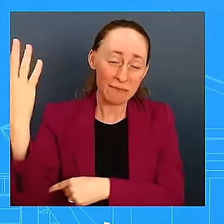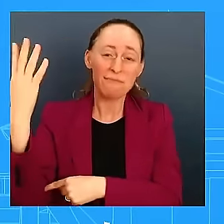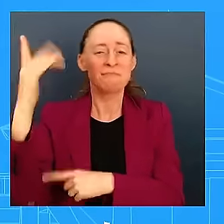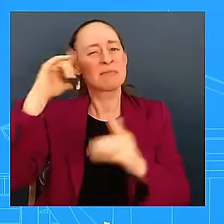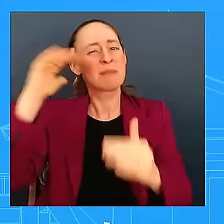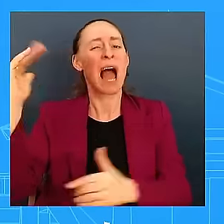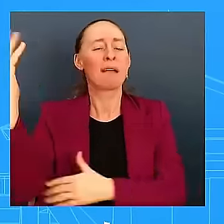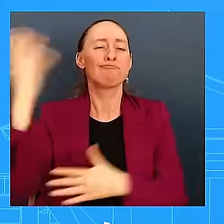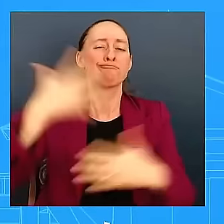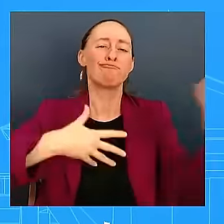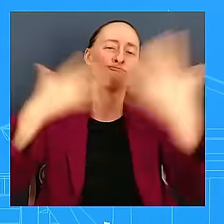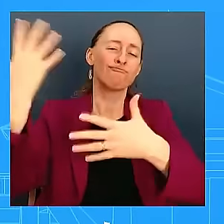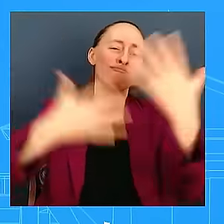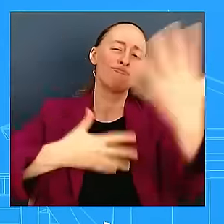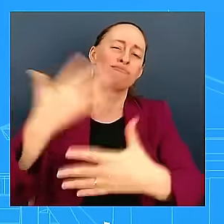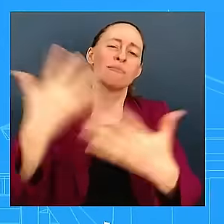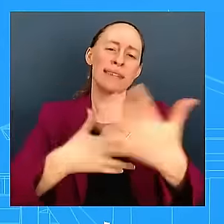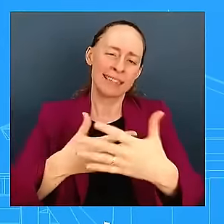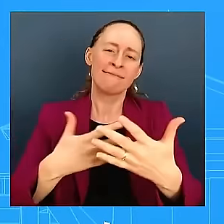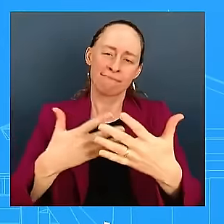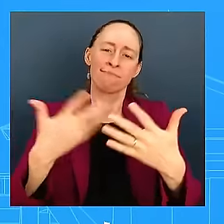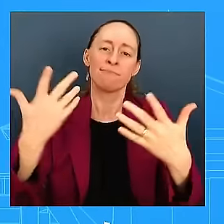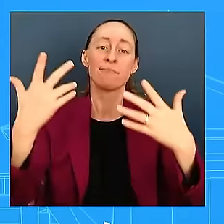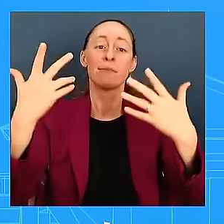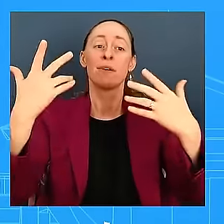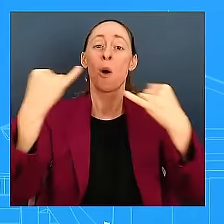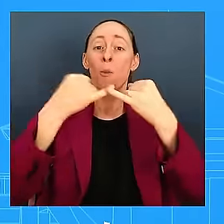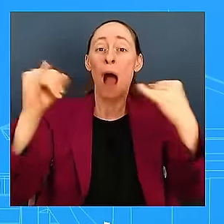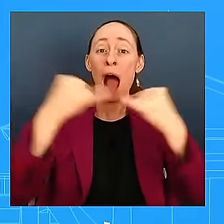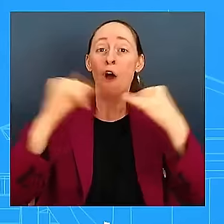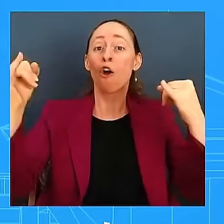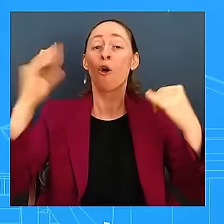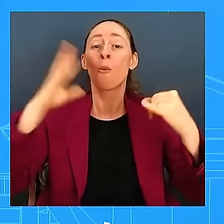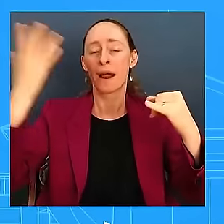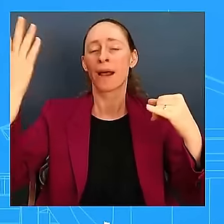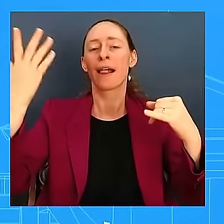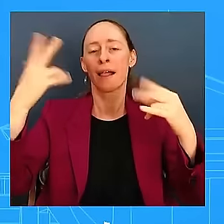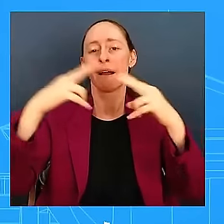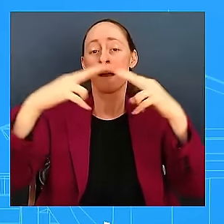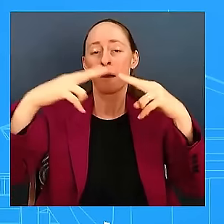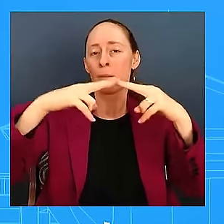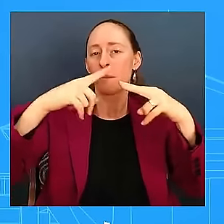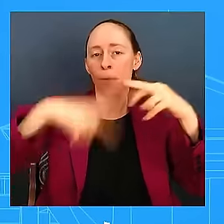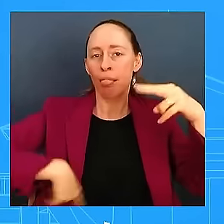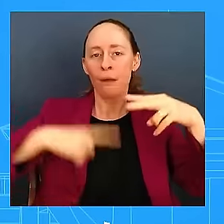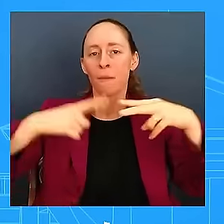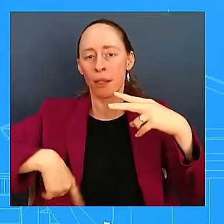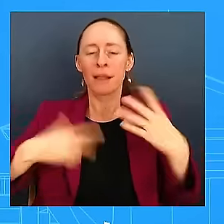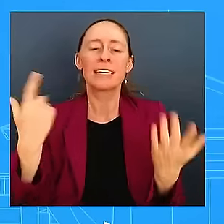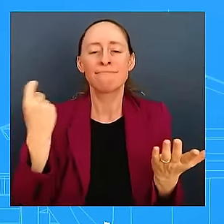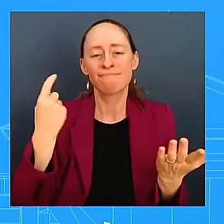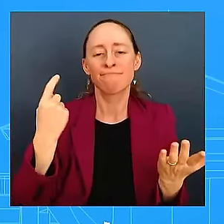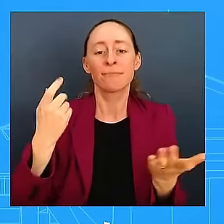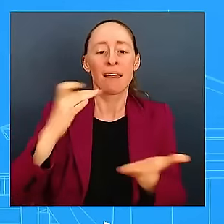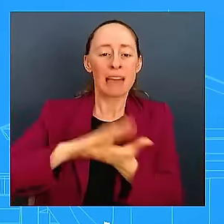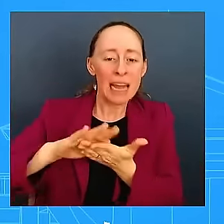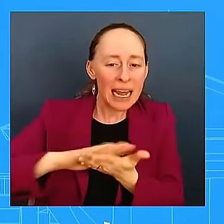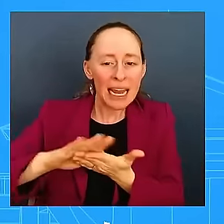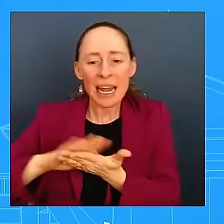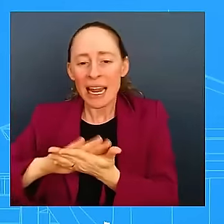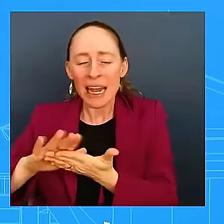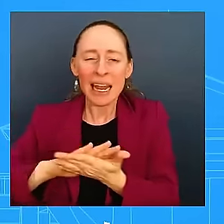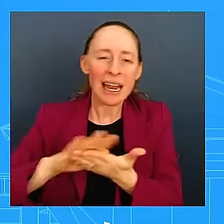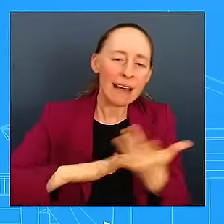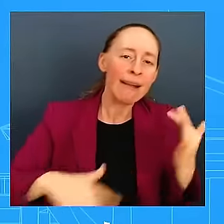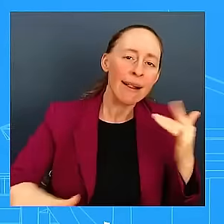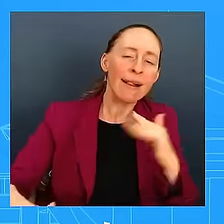detangle the debris from the power lines is what could take a long time. The power restoration teams, they do a couple of things from the Army Corps. One, they can help